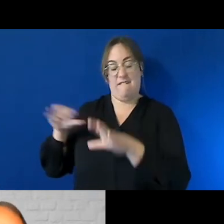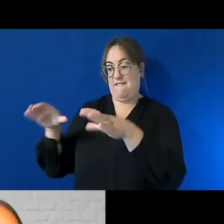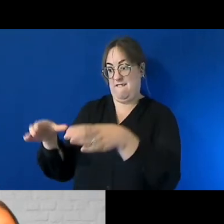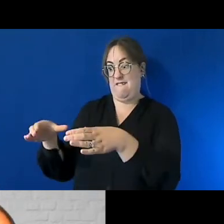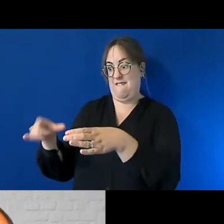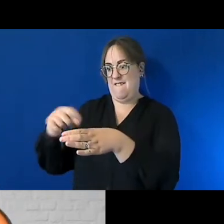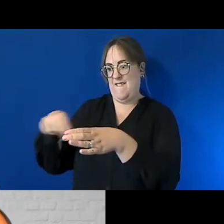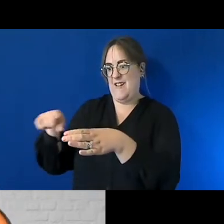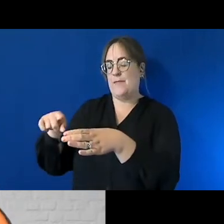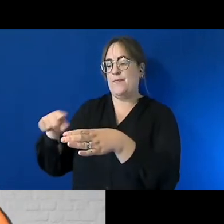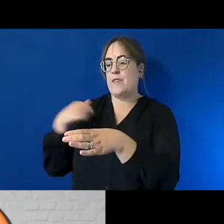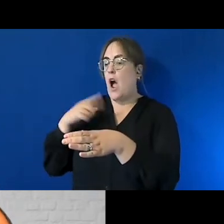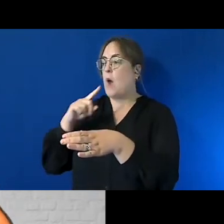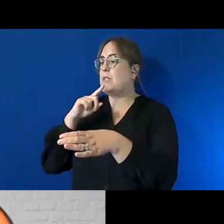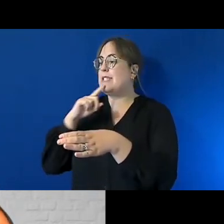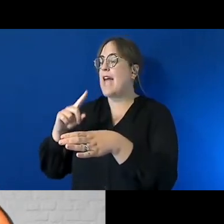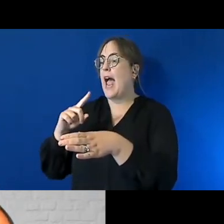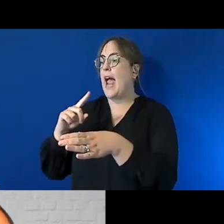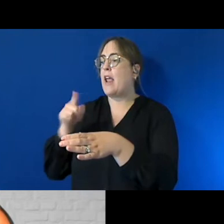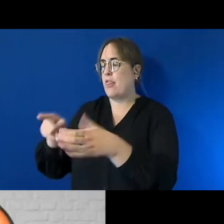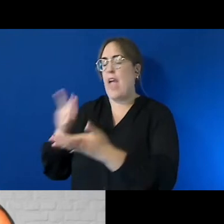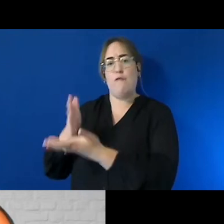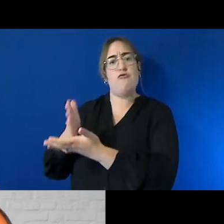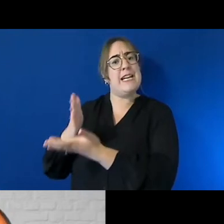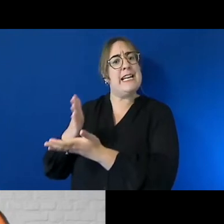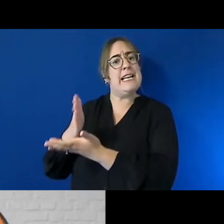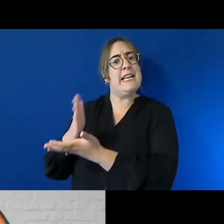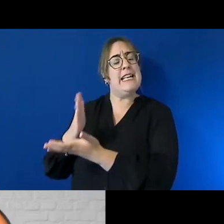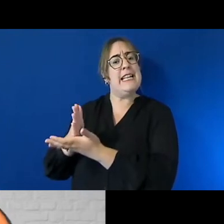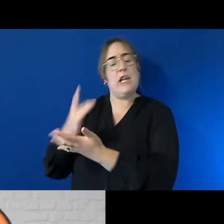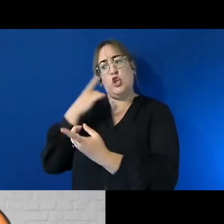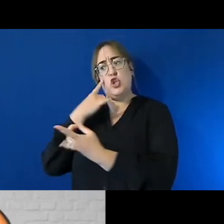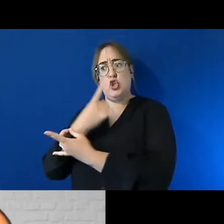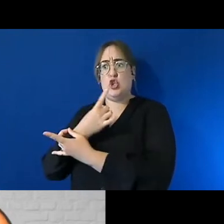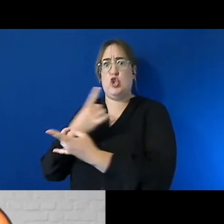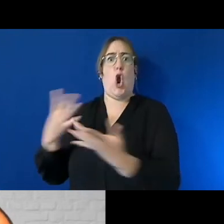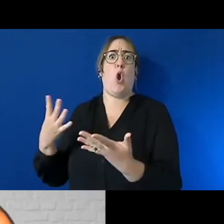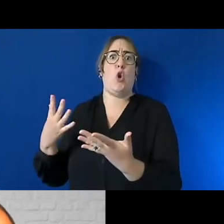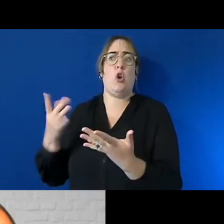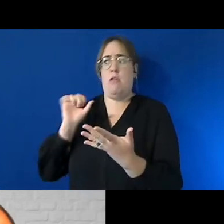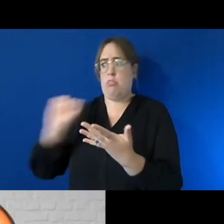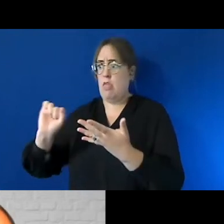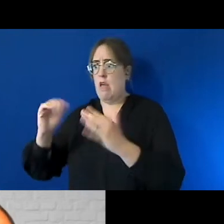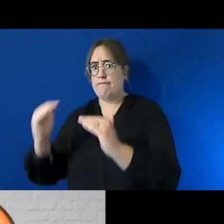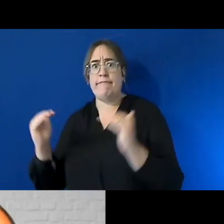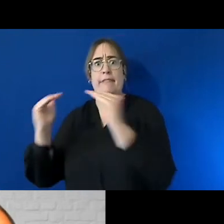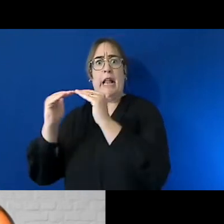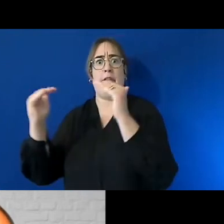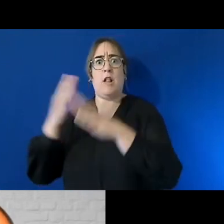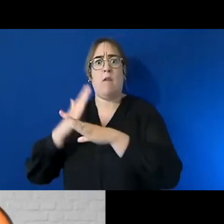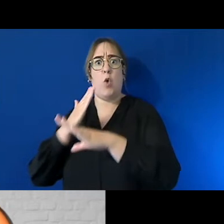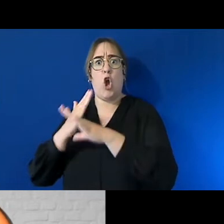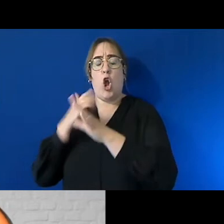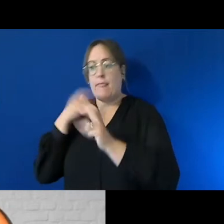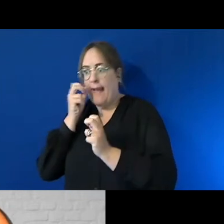wouldn't say embraced but they've really really shown what they can do and they're their keenness to